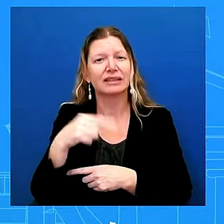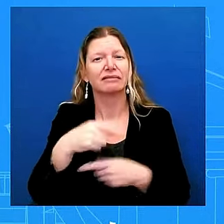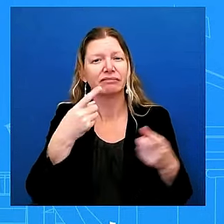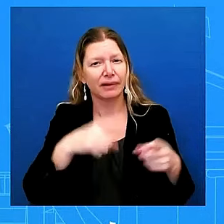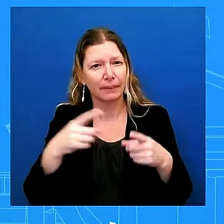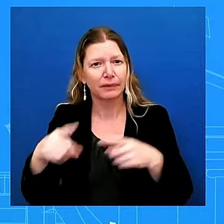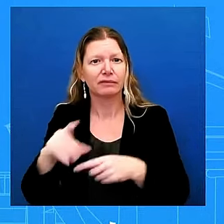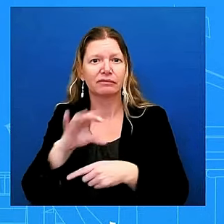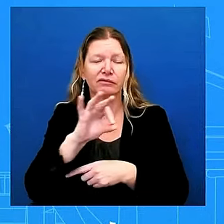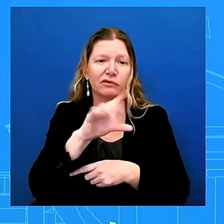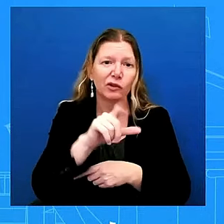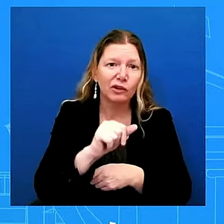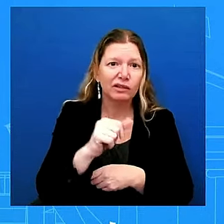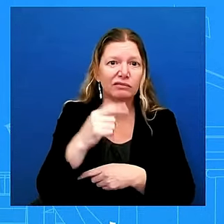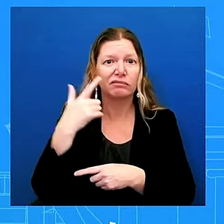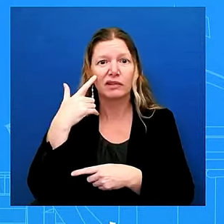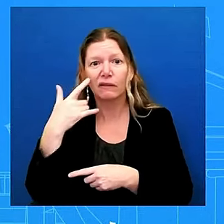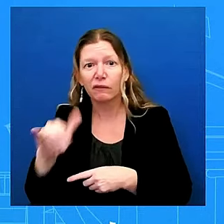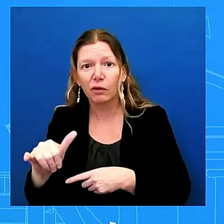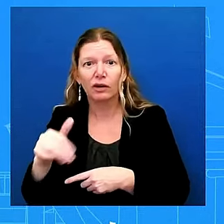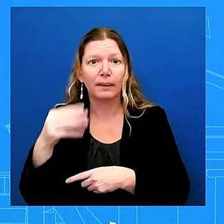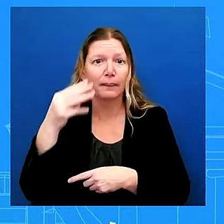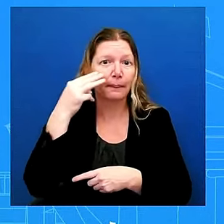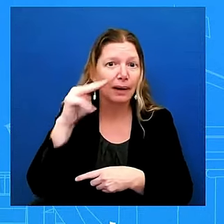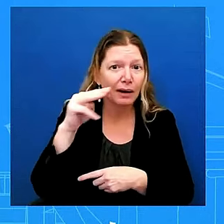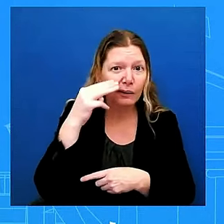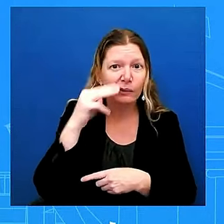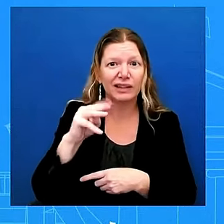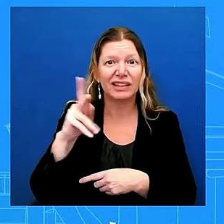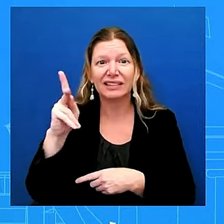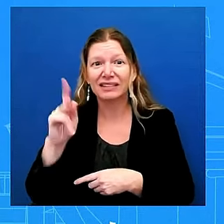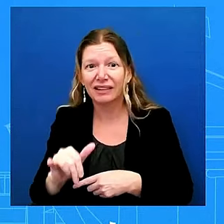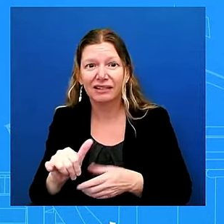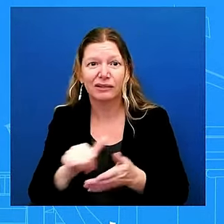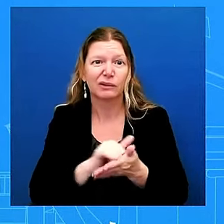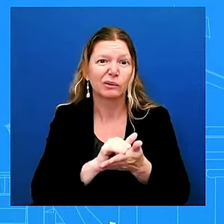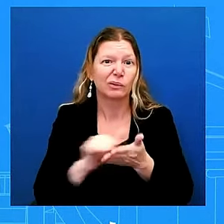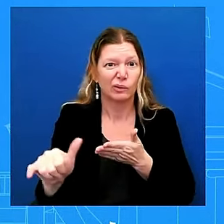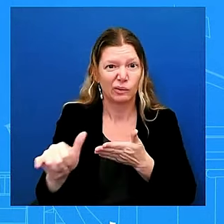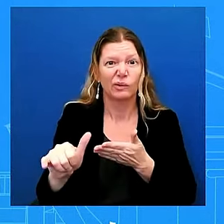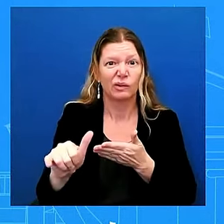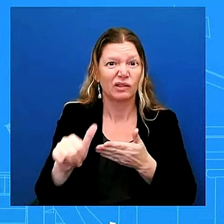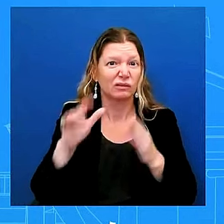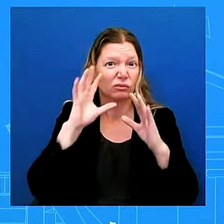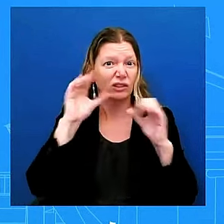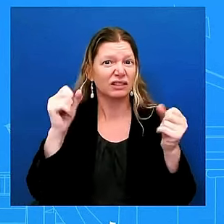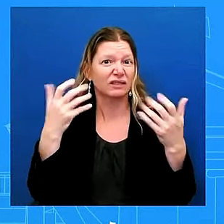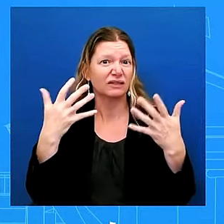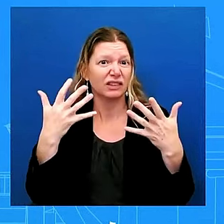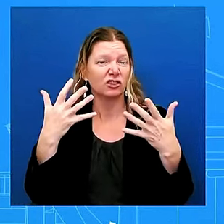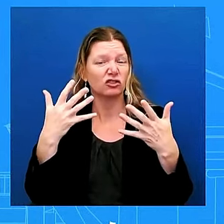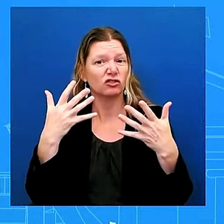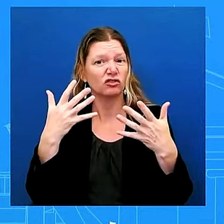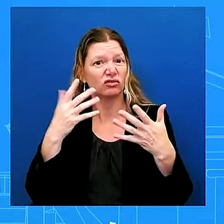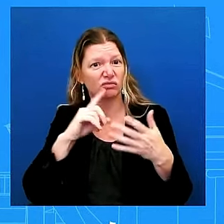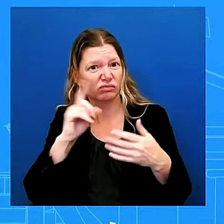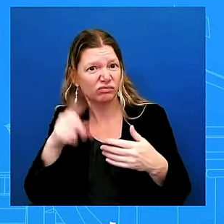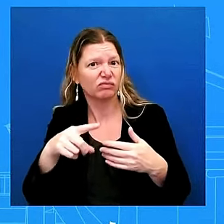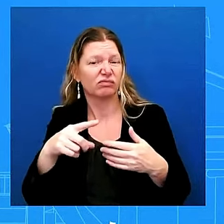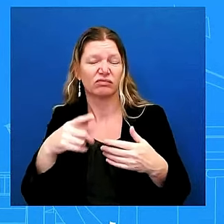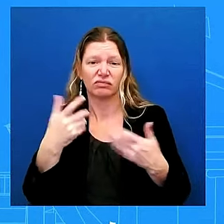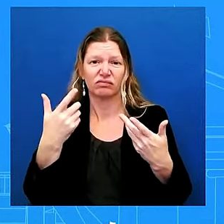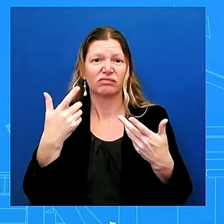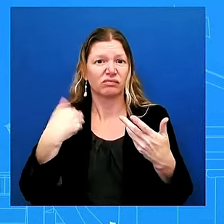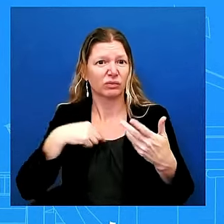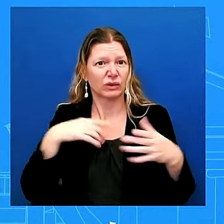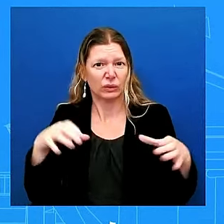as the president has directed we will do everything we can first to save lives alleviate suffering and help